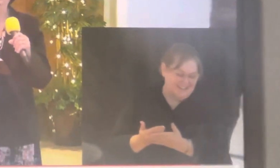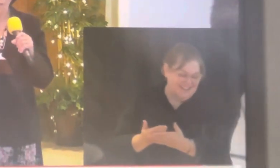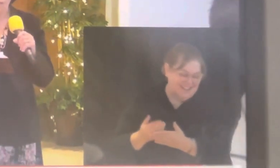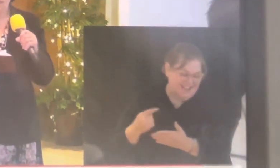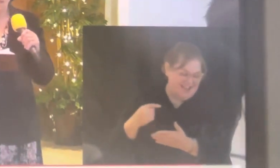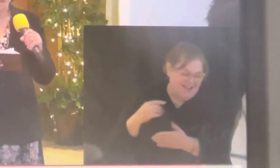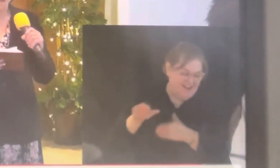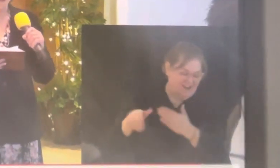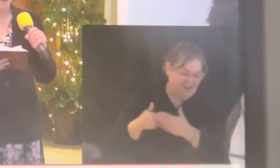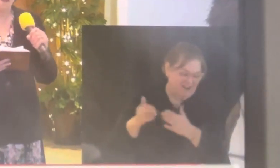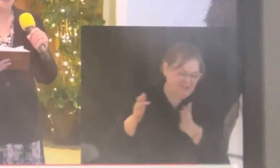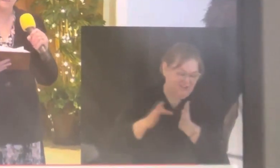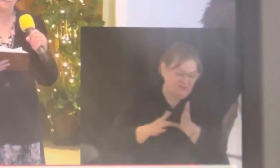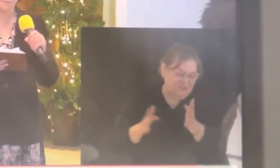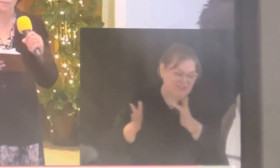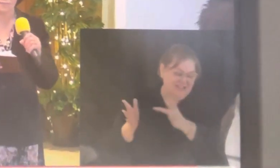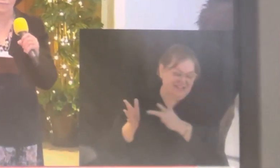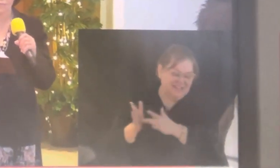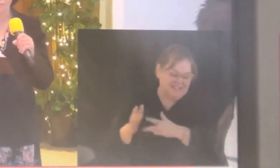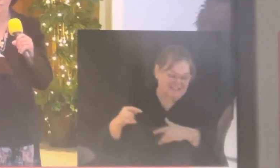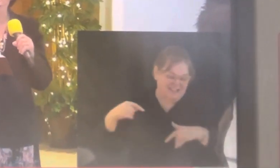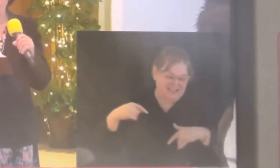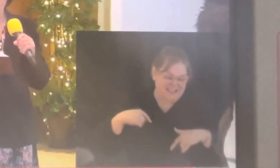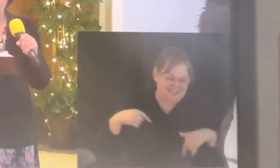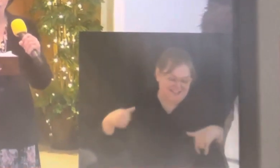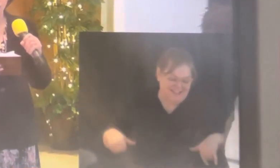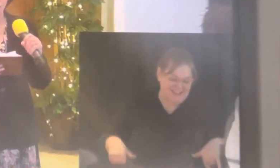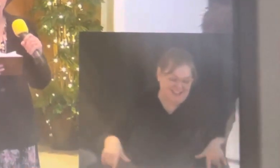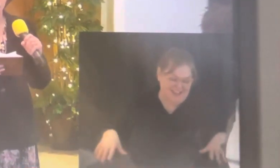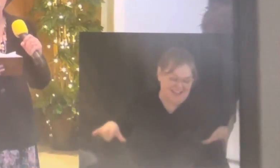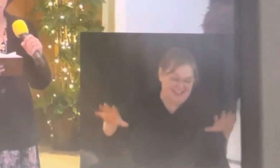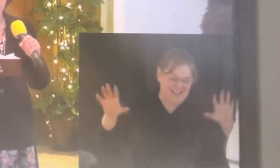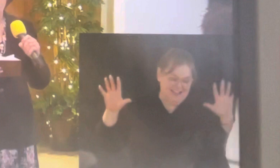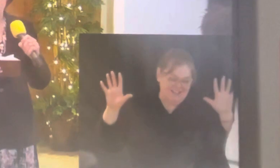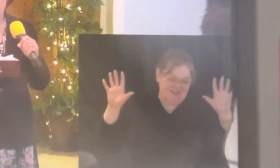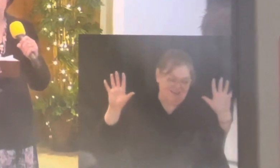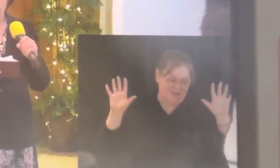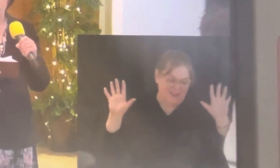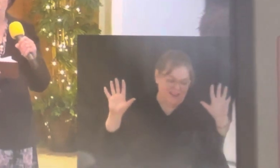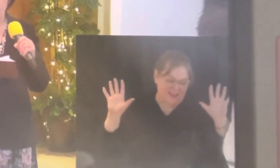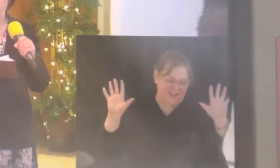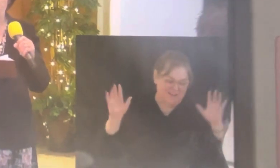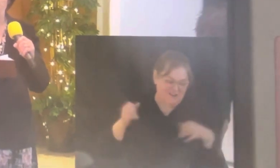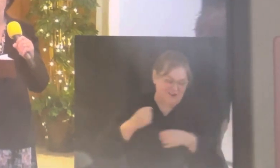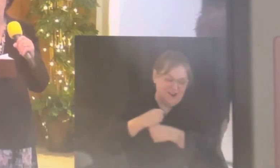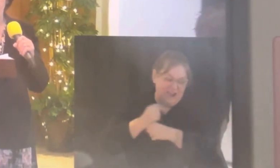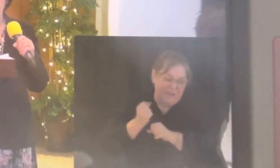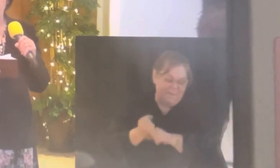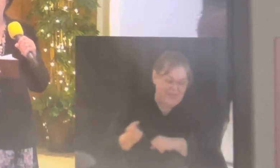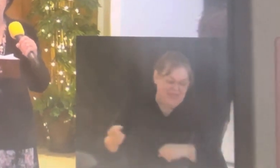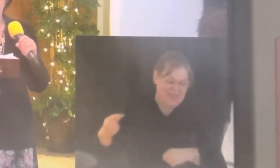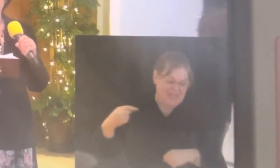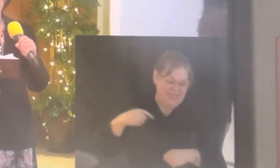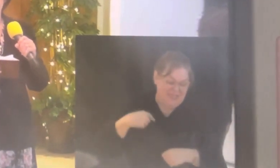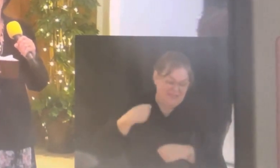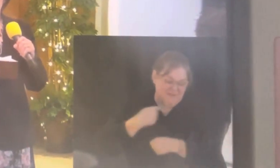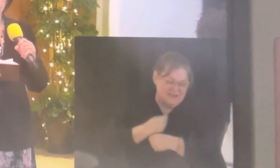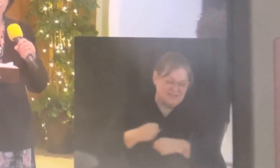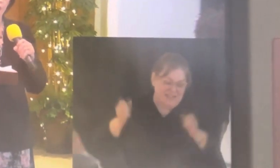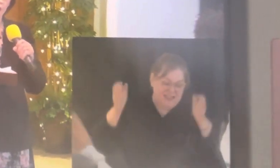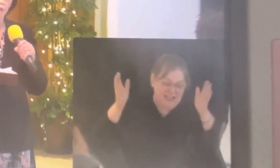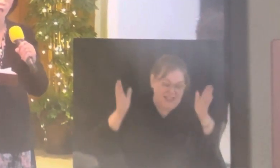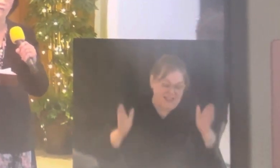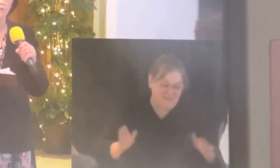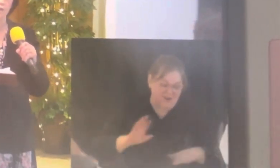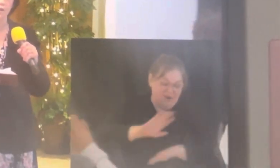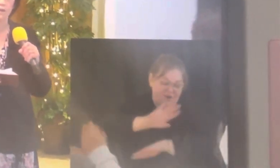All to Jesus I surrender, make me